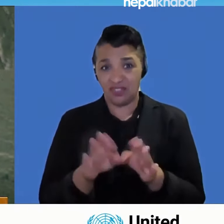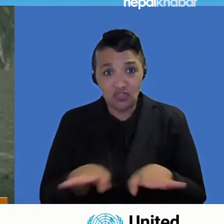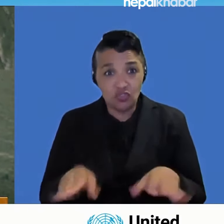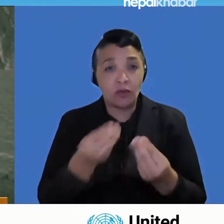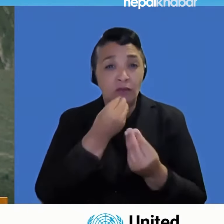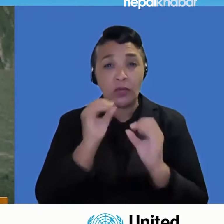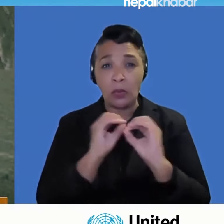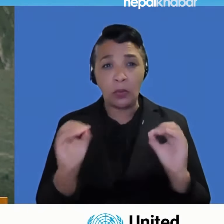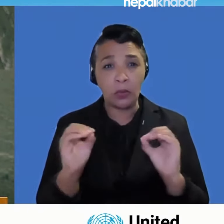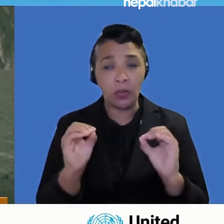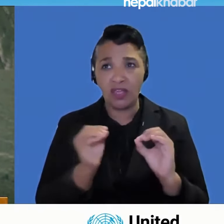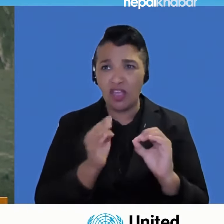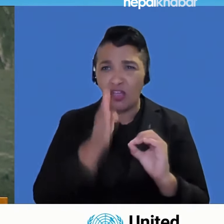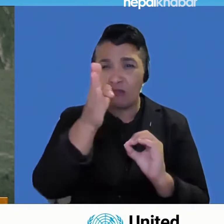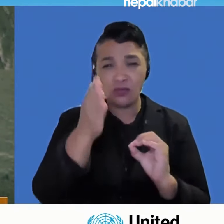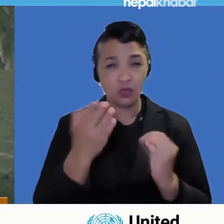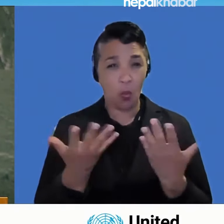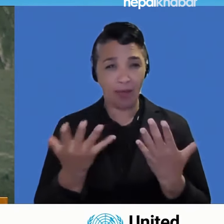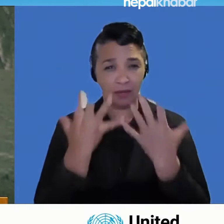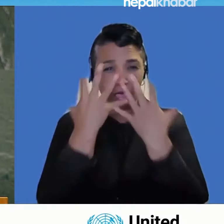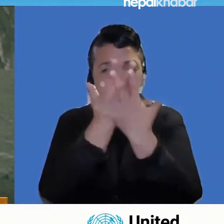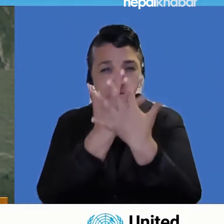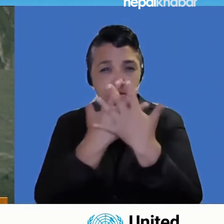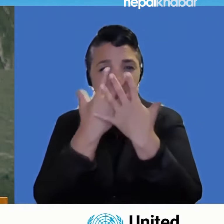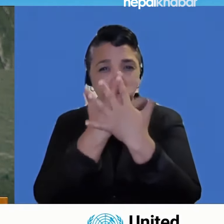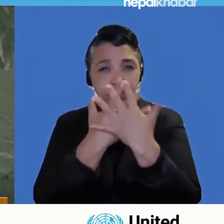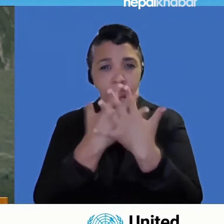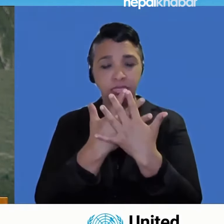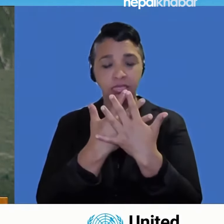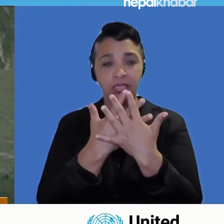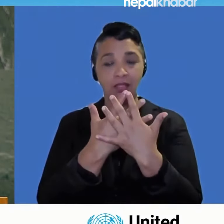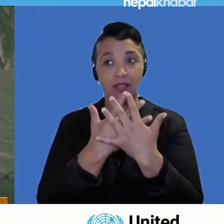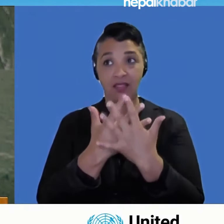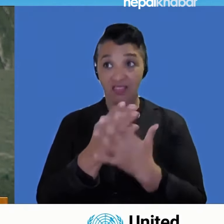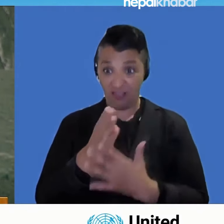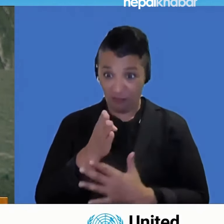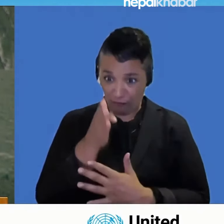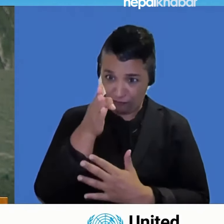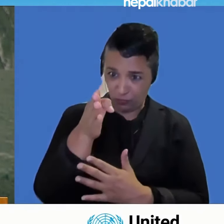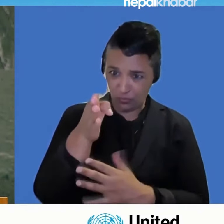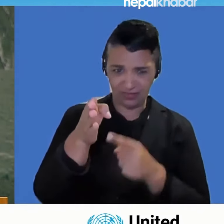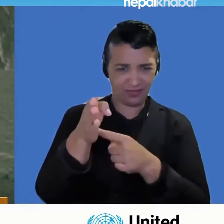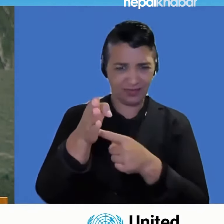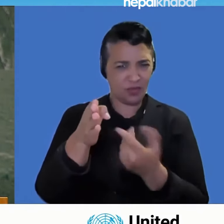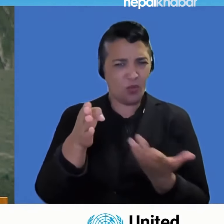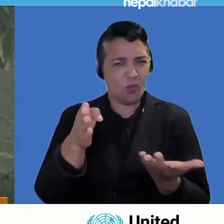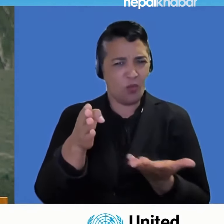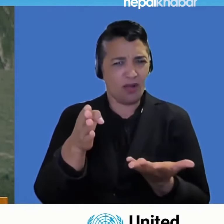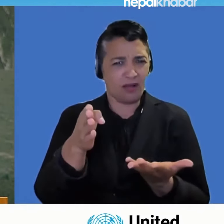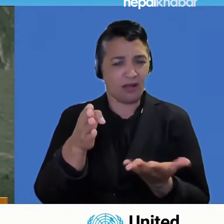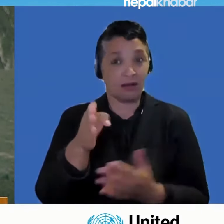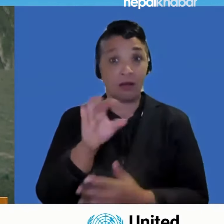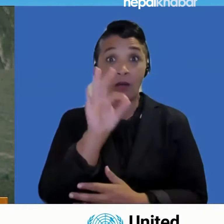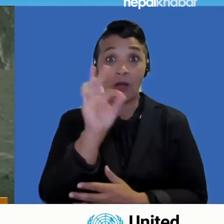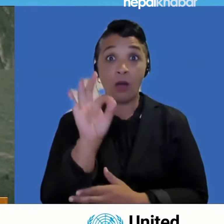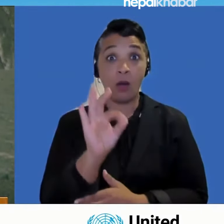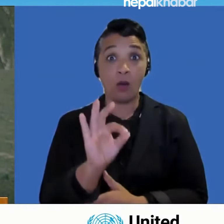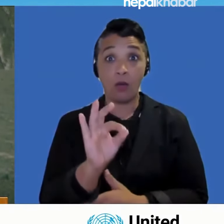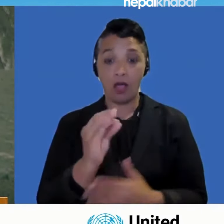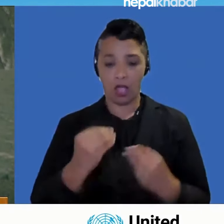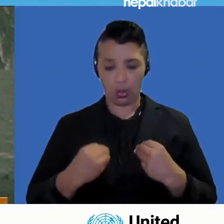we mean by future? When millions of our youth linguists with